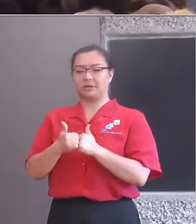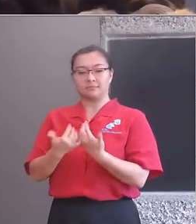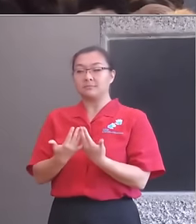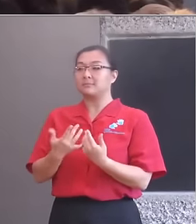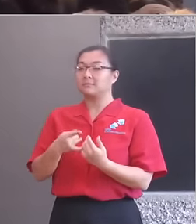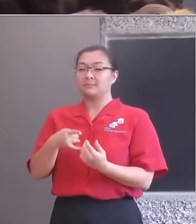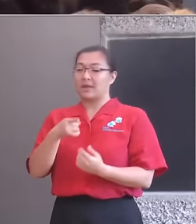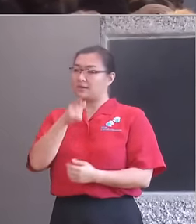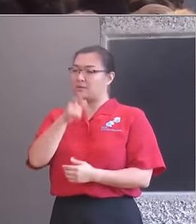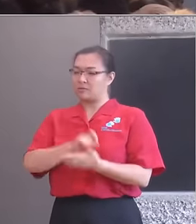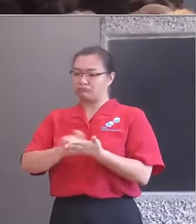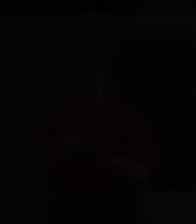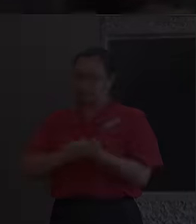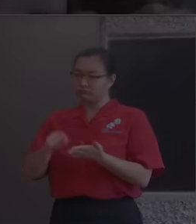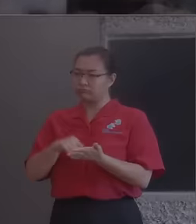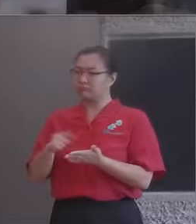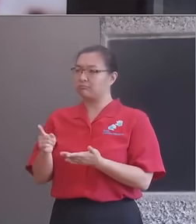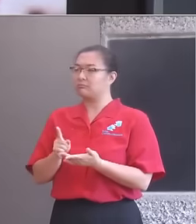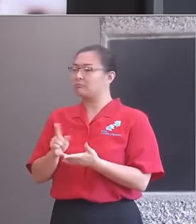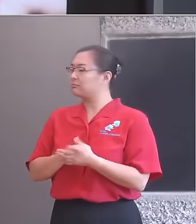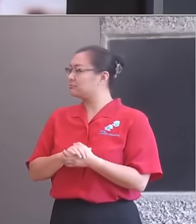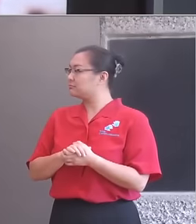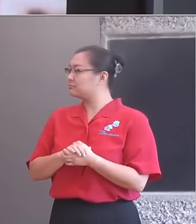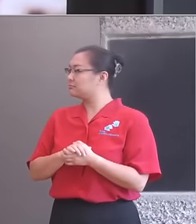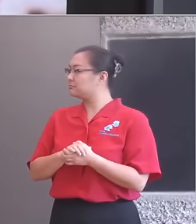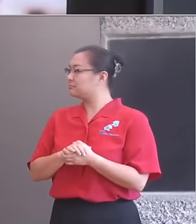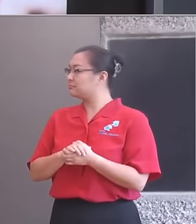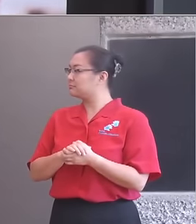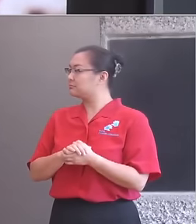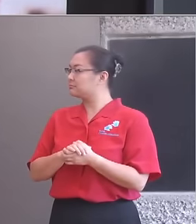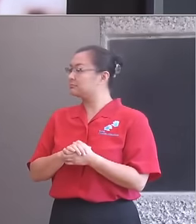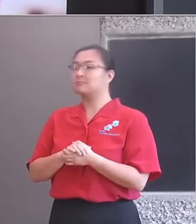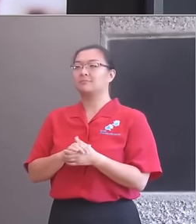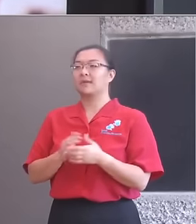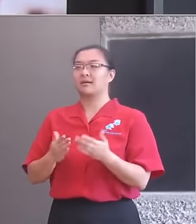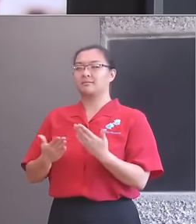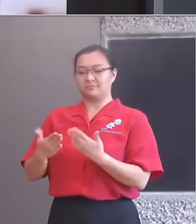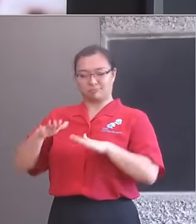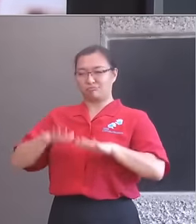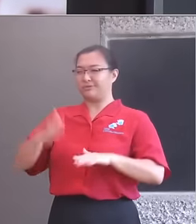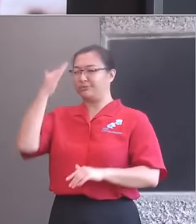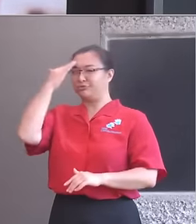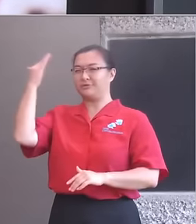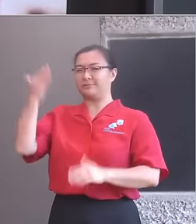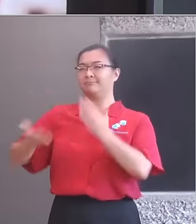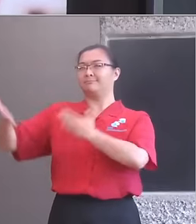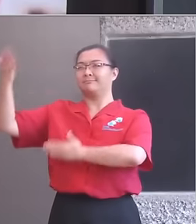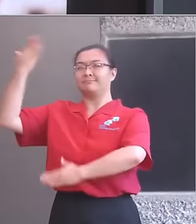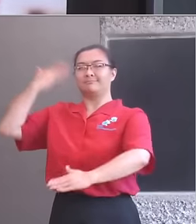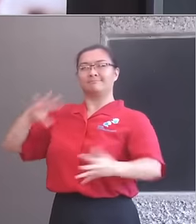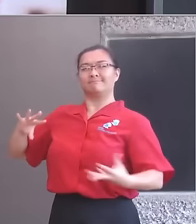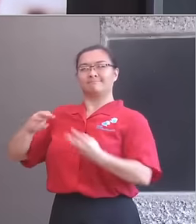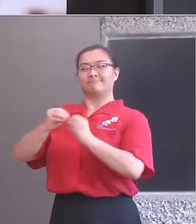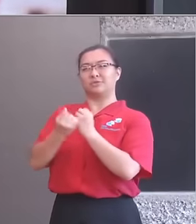yet so rarely made. And following Britain's post-imperial decline as a political power, Britain's popular